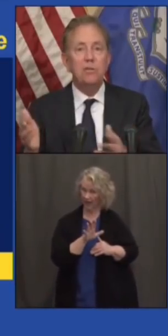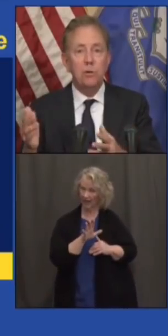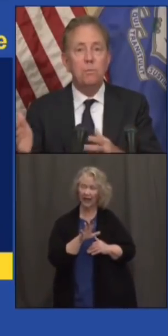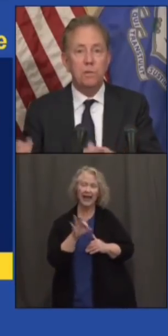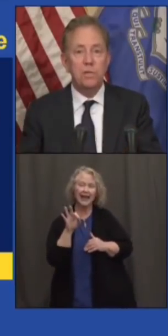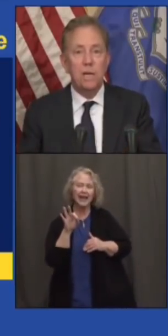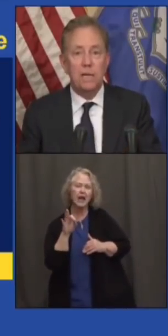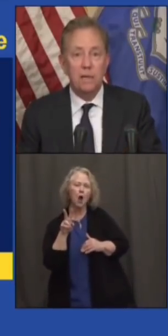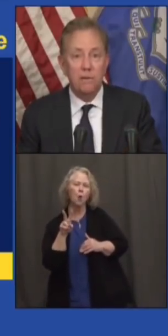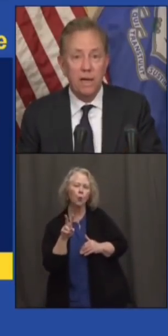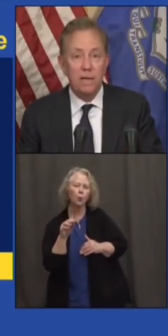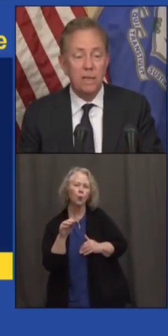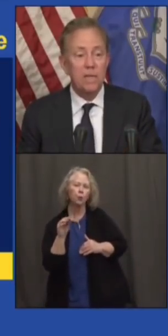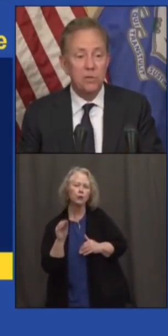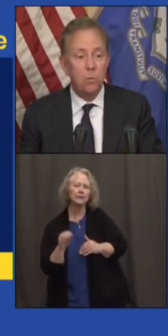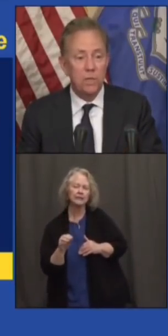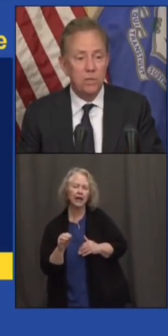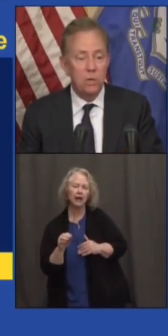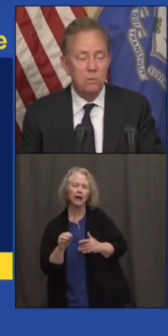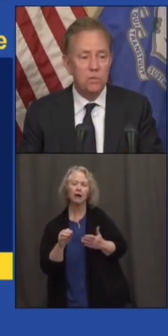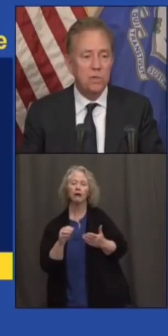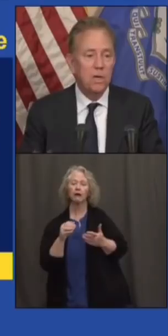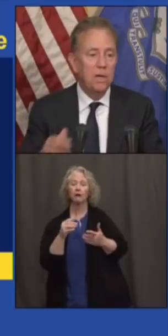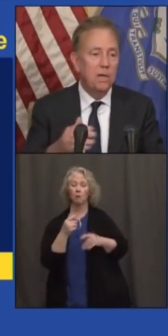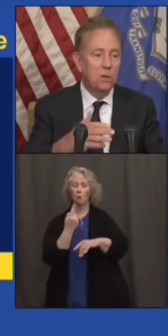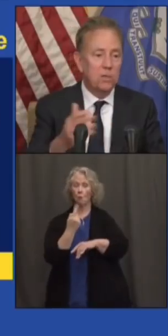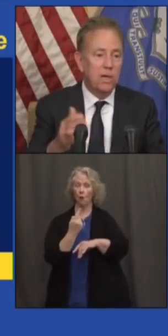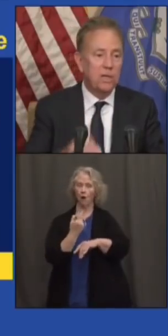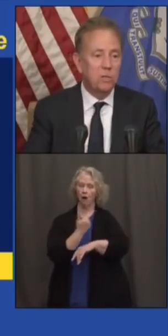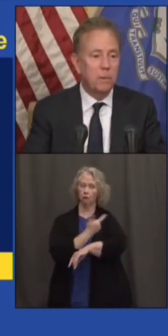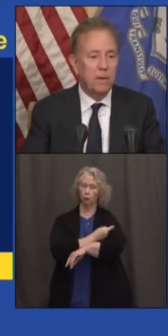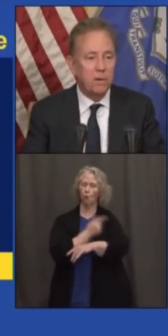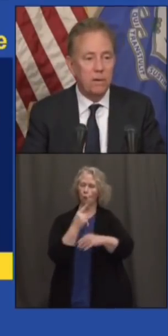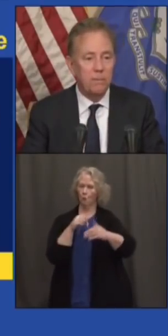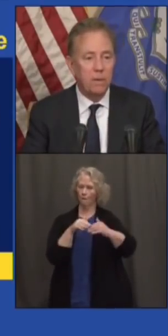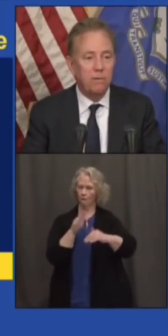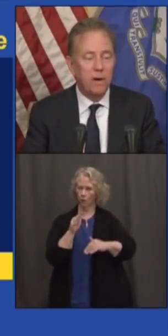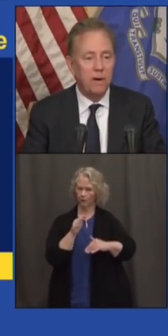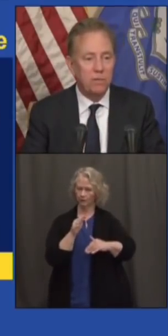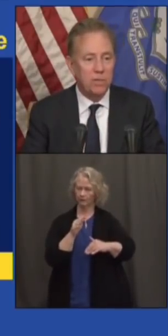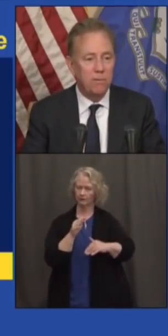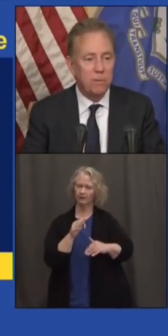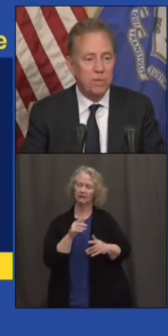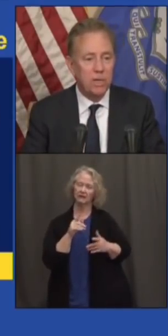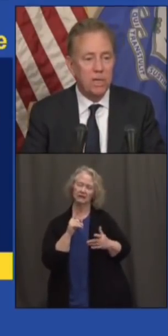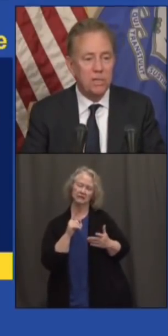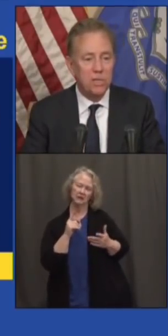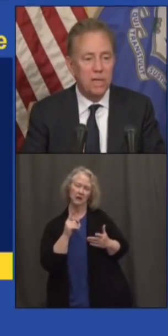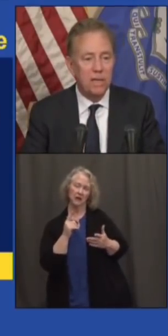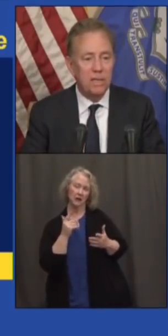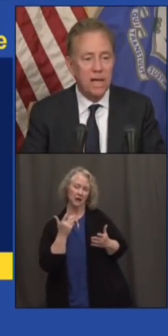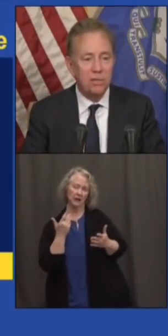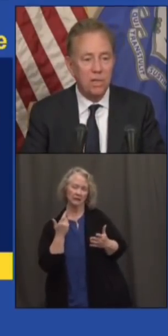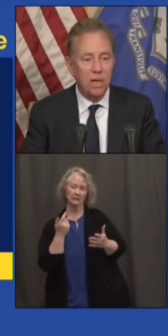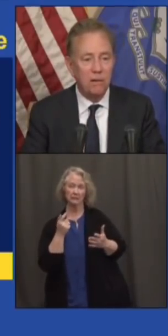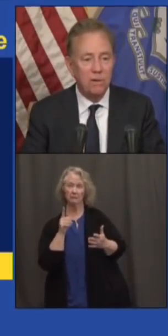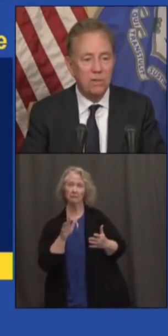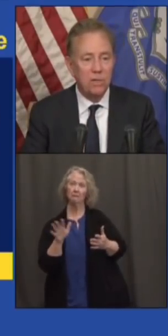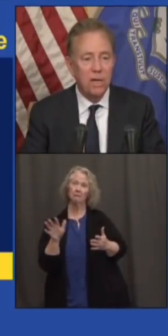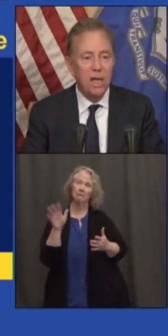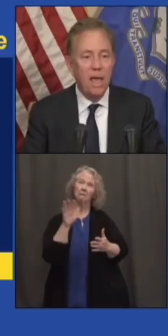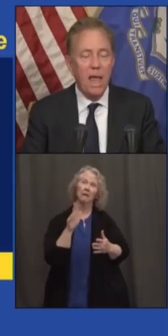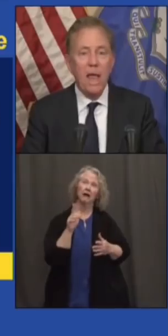92 percent have had at least one dose. Looks like it's about, you know, five or seven percent less than that national